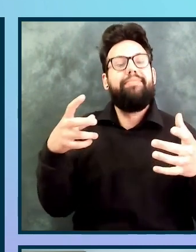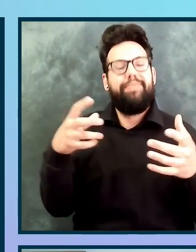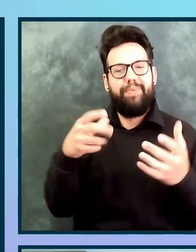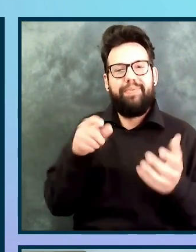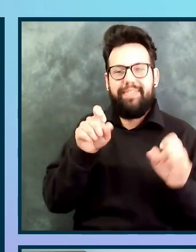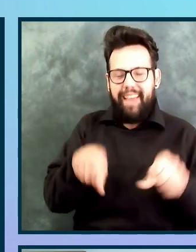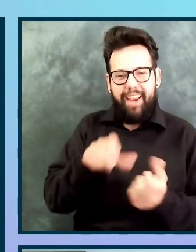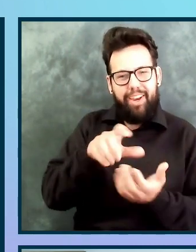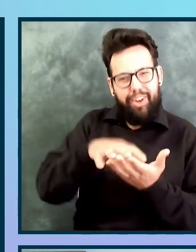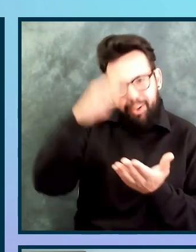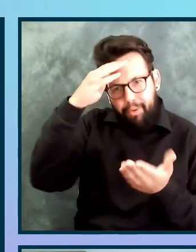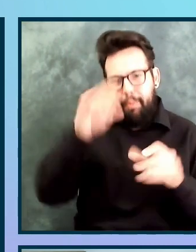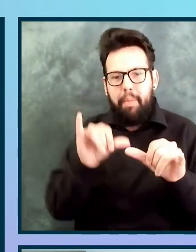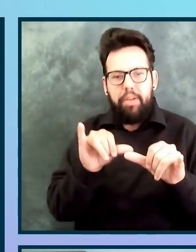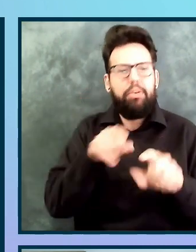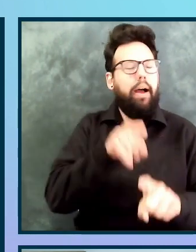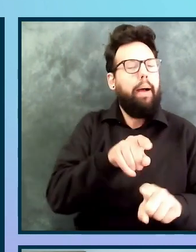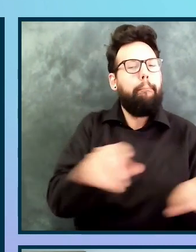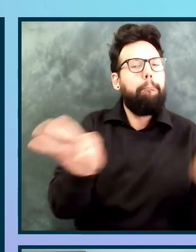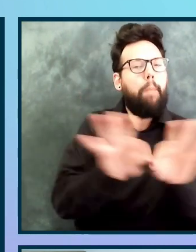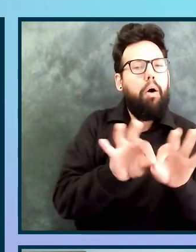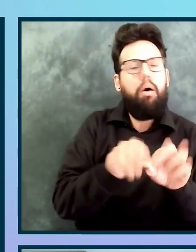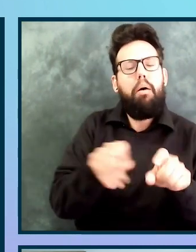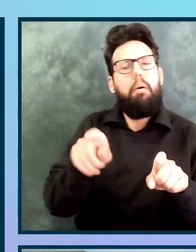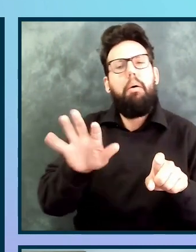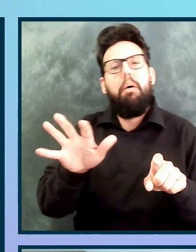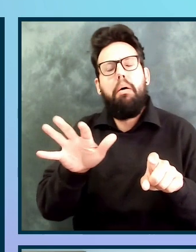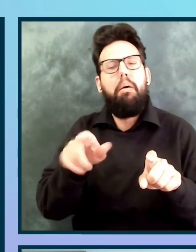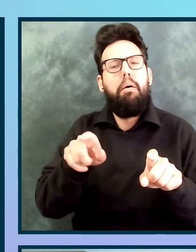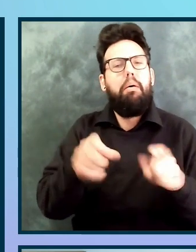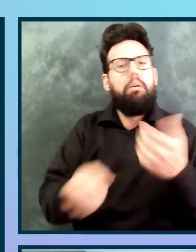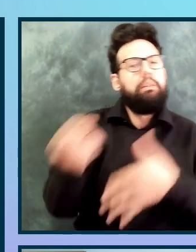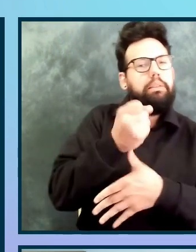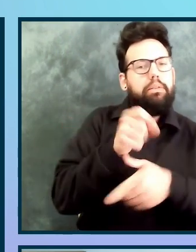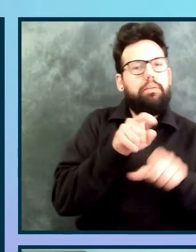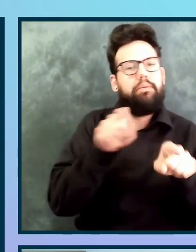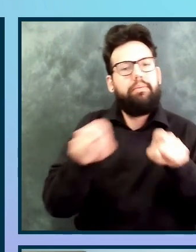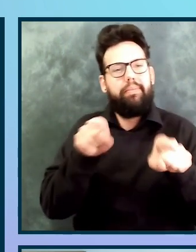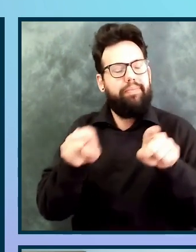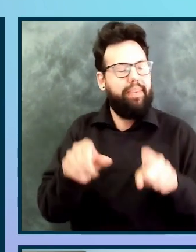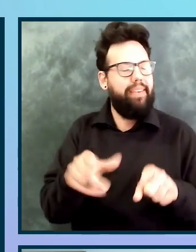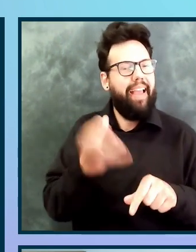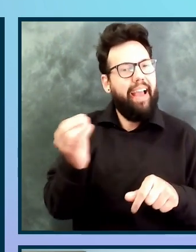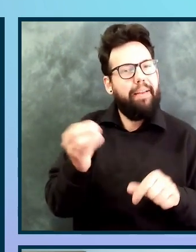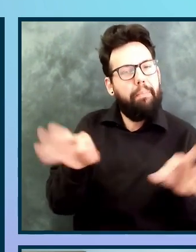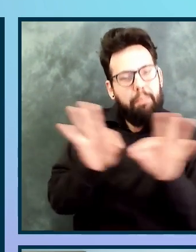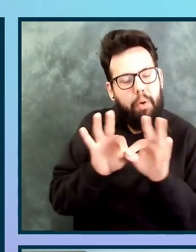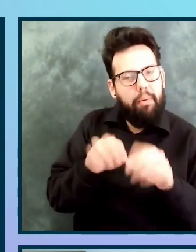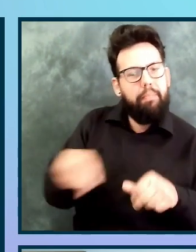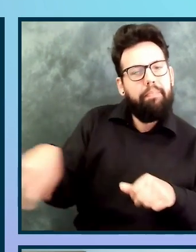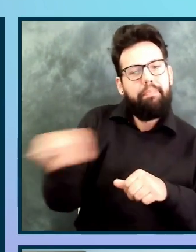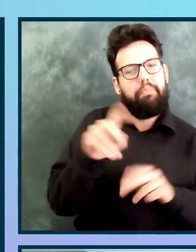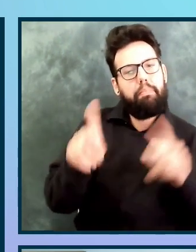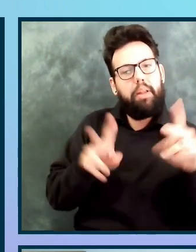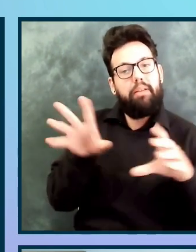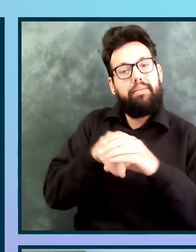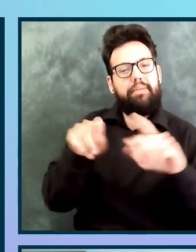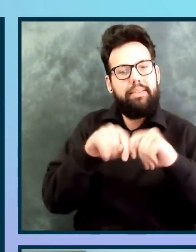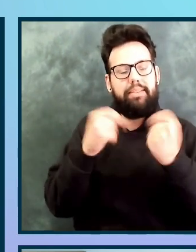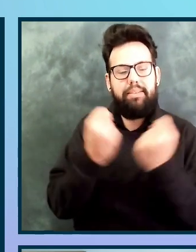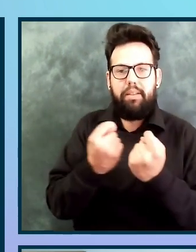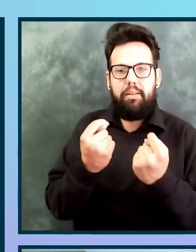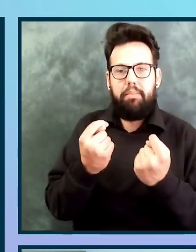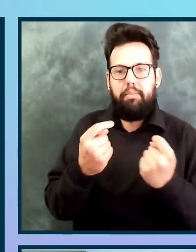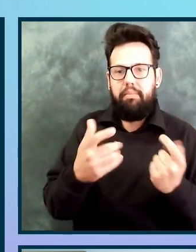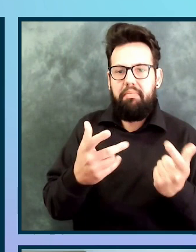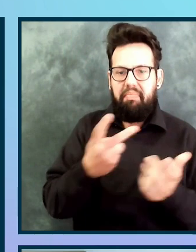what's important. And then make sure the team sees failure as a learning opportunity, not proving that